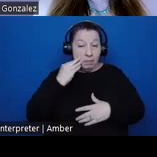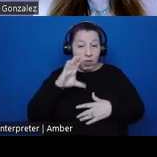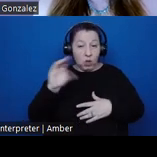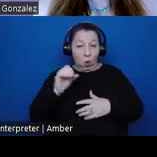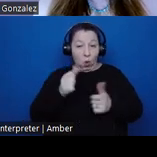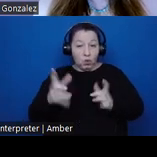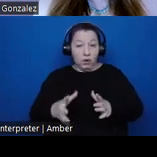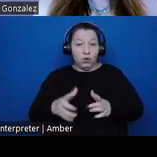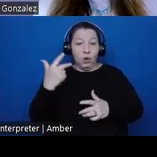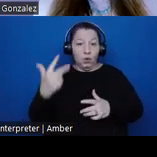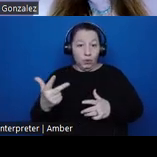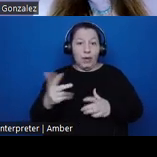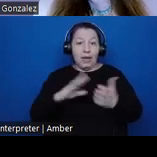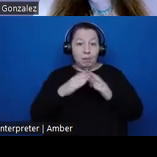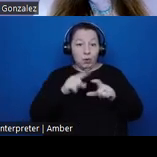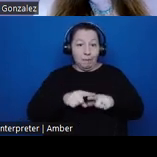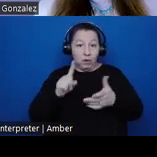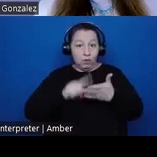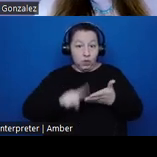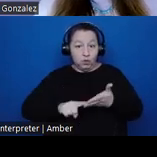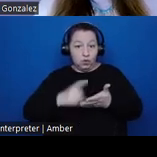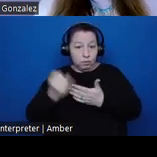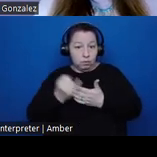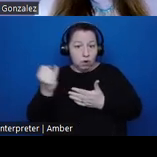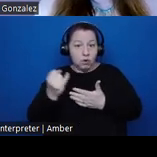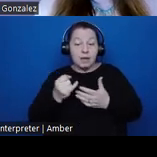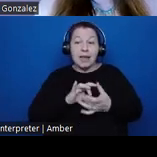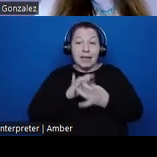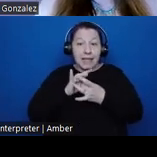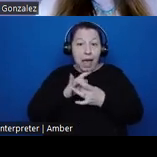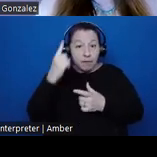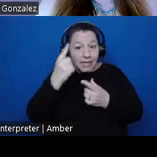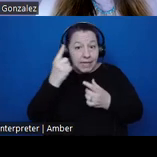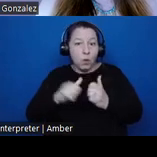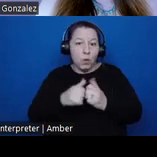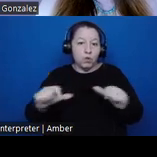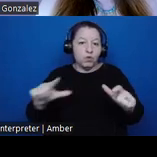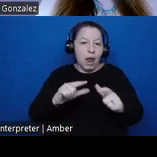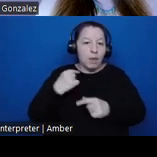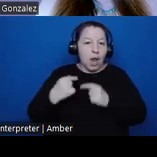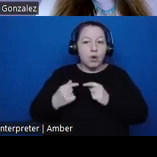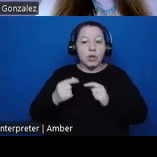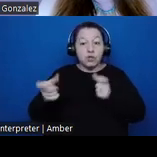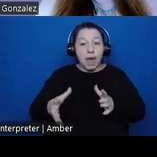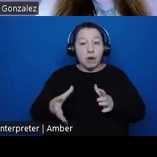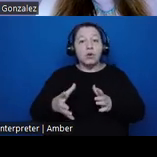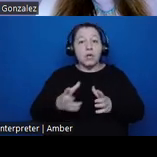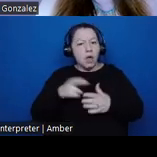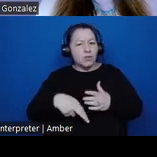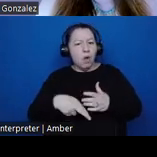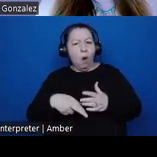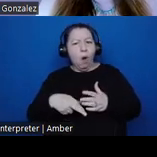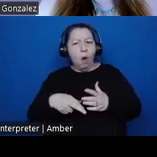projects collaborative thinking with tribal heritage managers has resulted in creative and rigorous assessments of archaeological